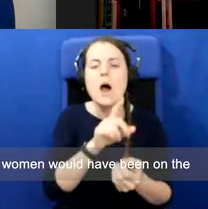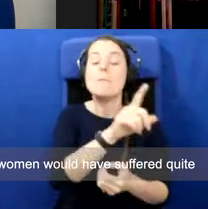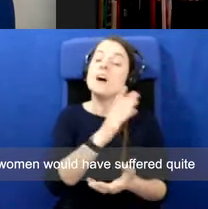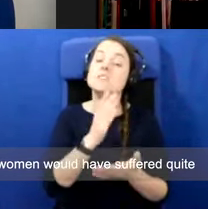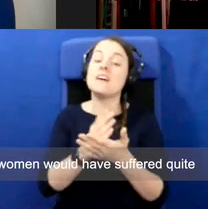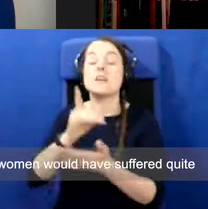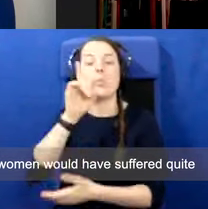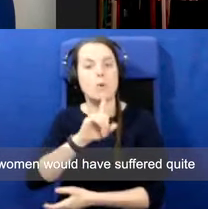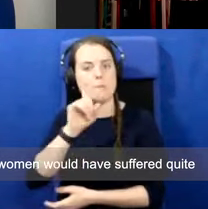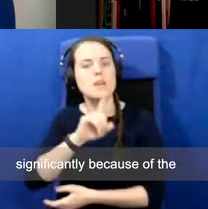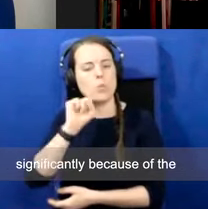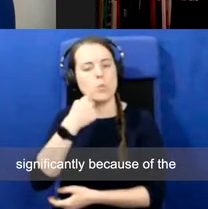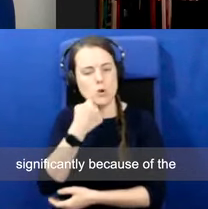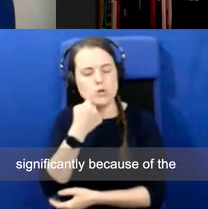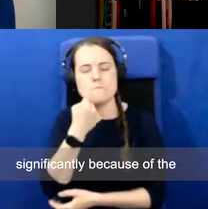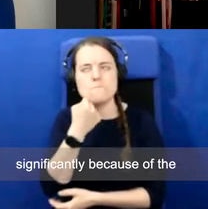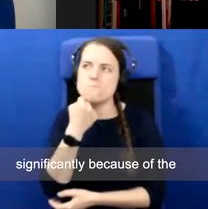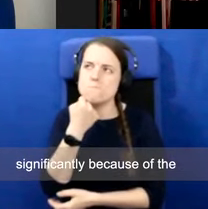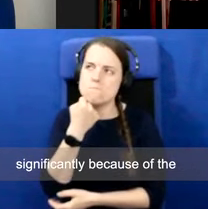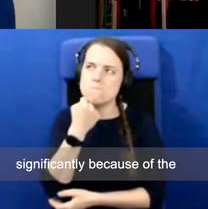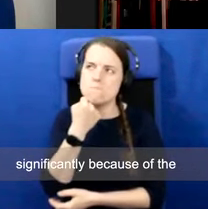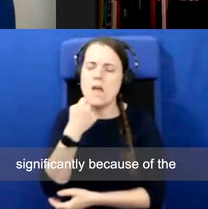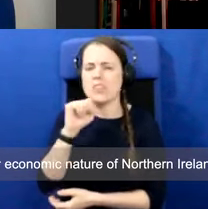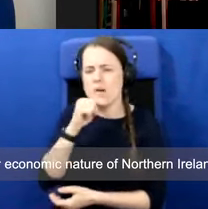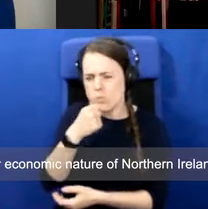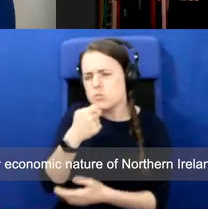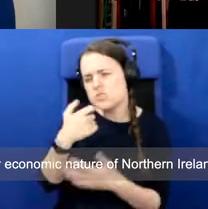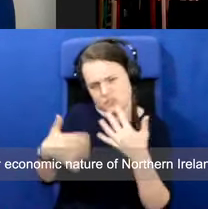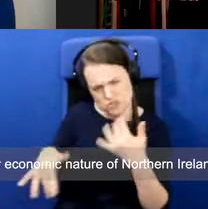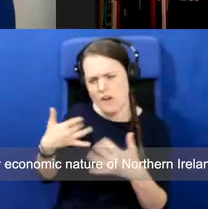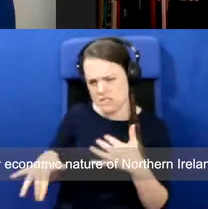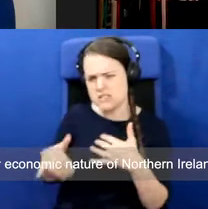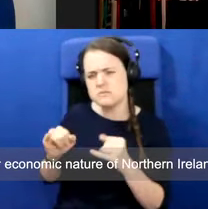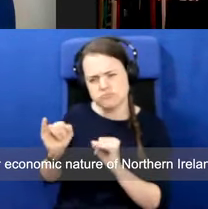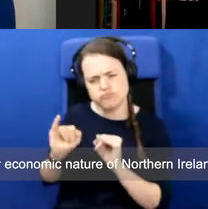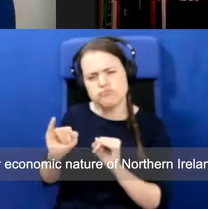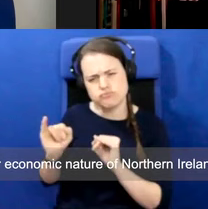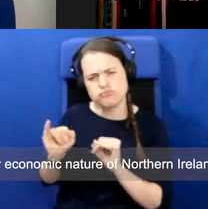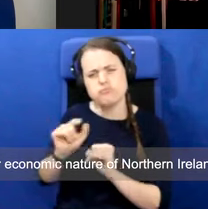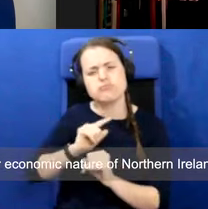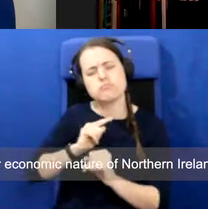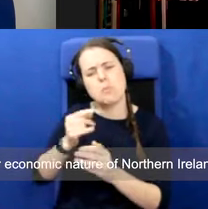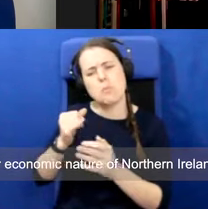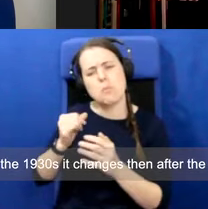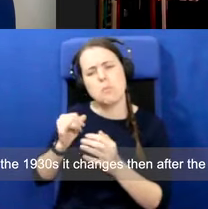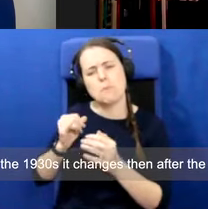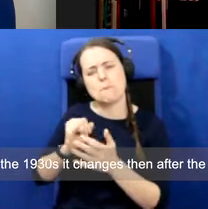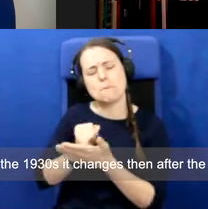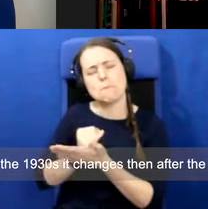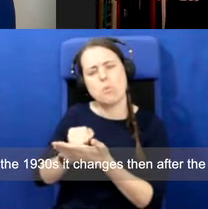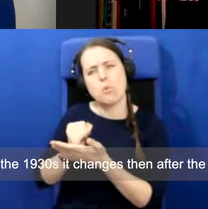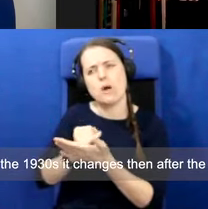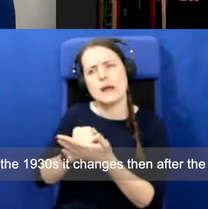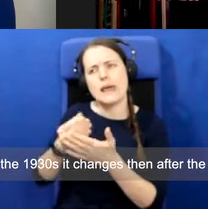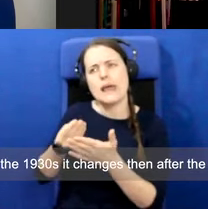suffered quite significantly because of the poor economic nature of